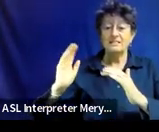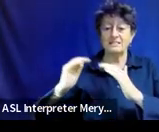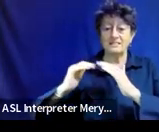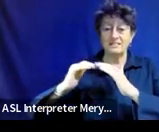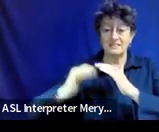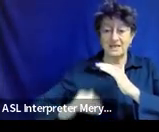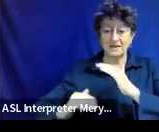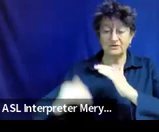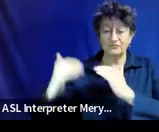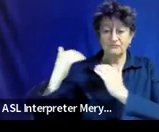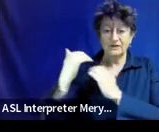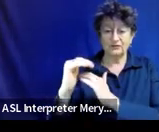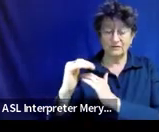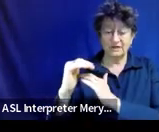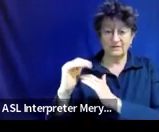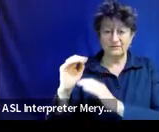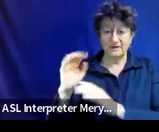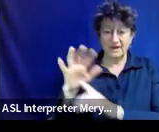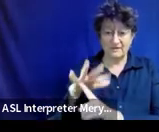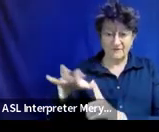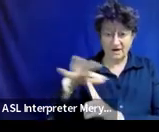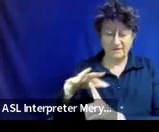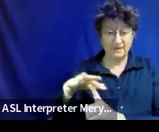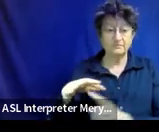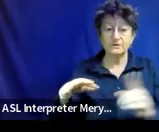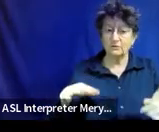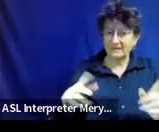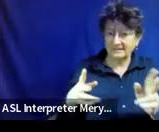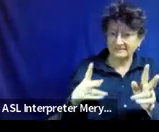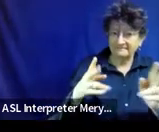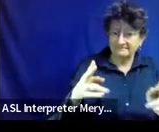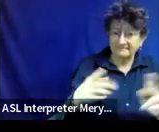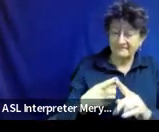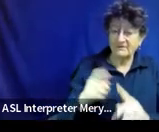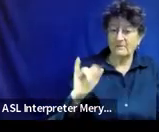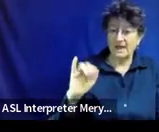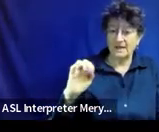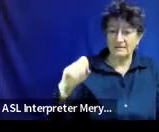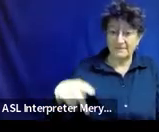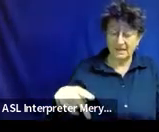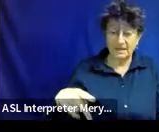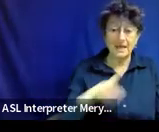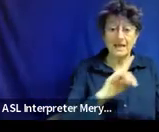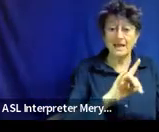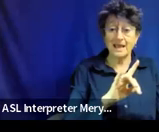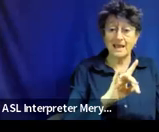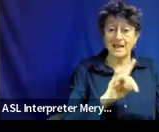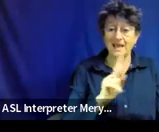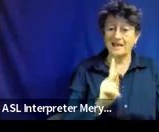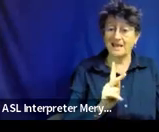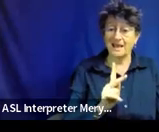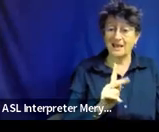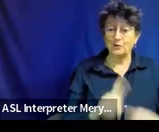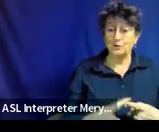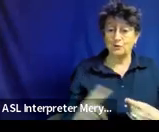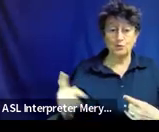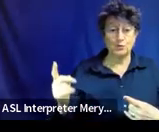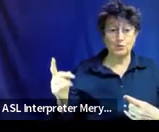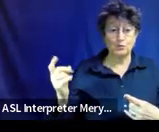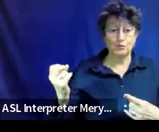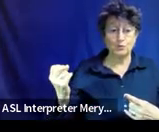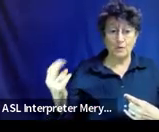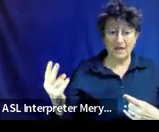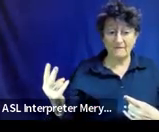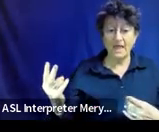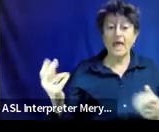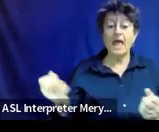the IEP. And it says in the K to 12 section, an explanation of the extent, if any, to which the child will not